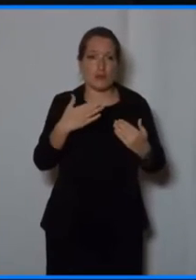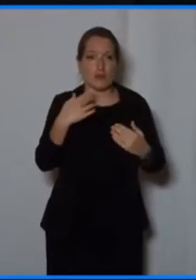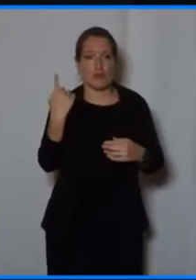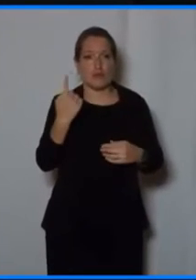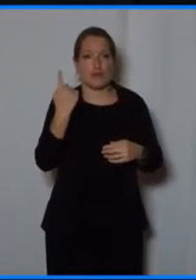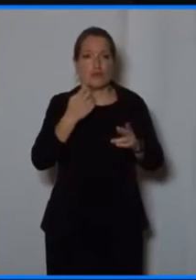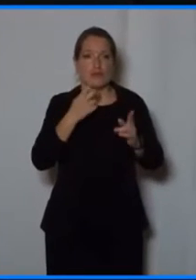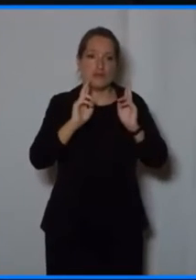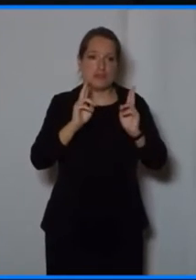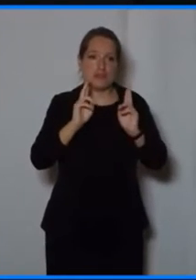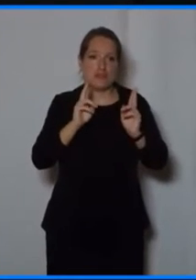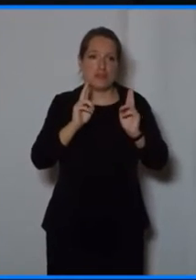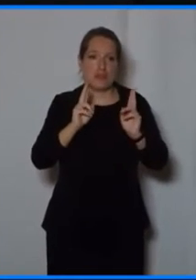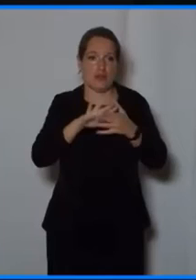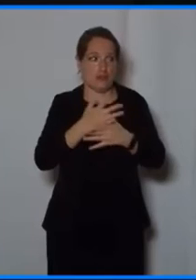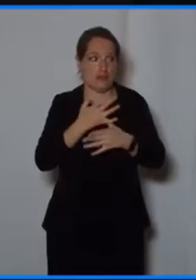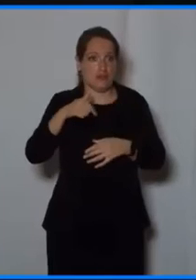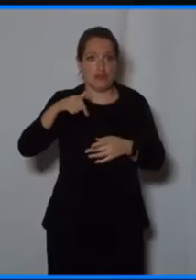examples at least.